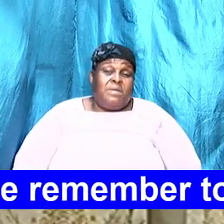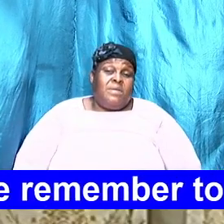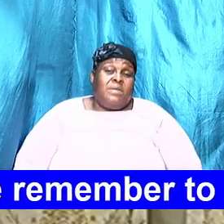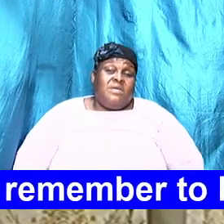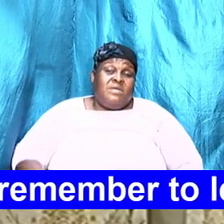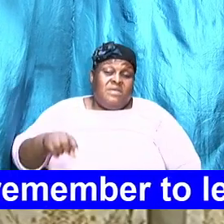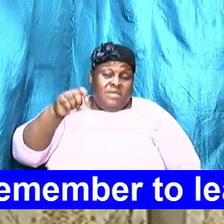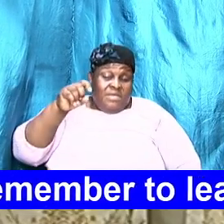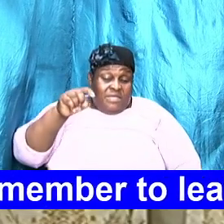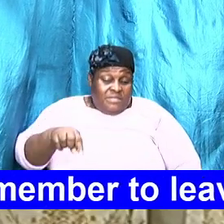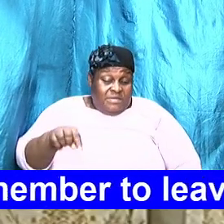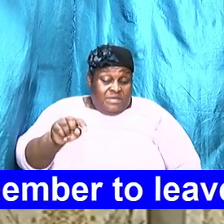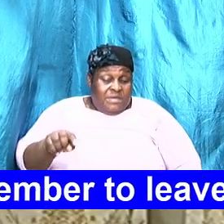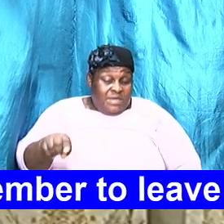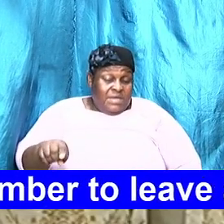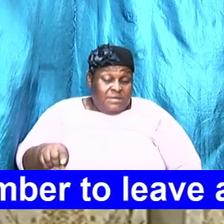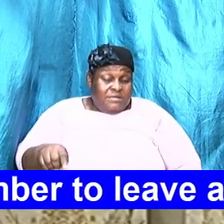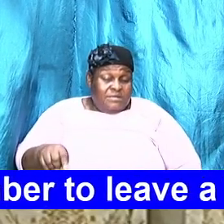this particular